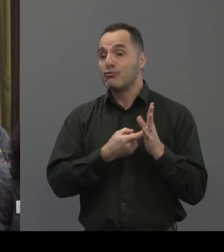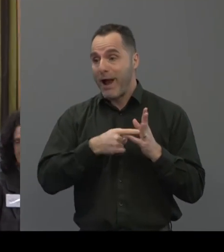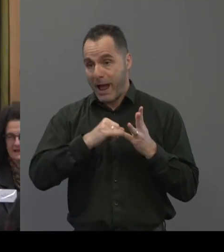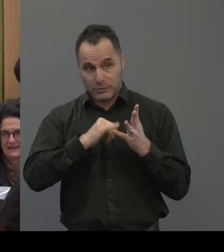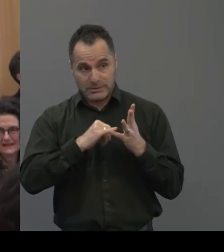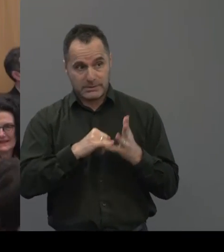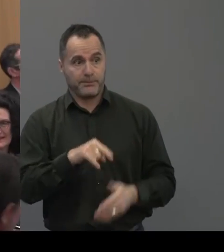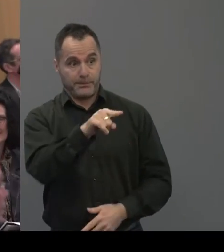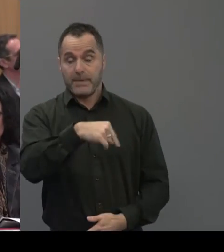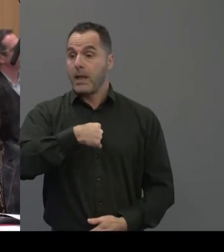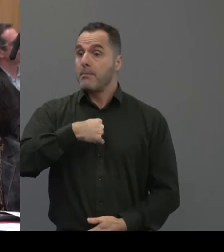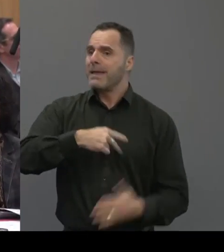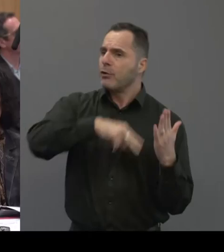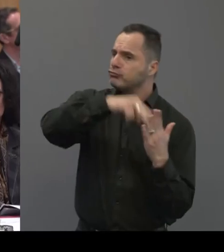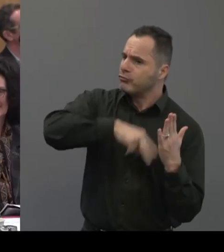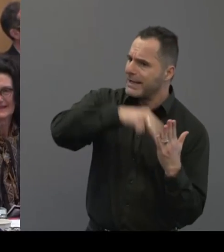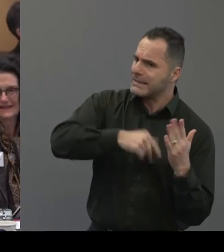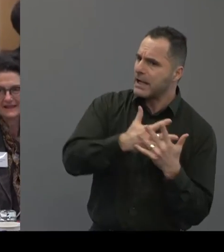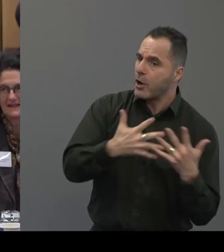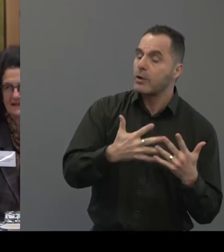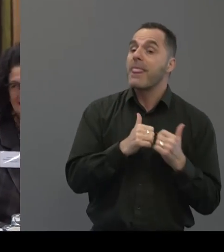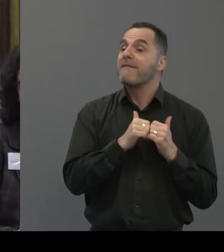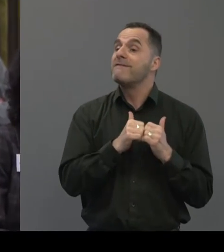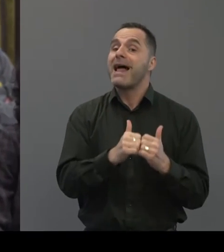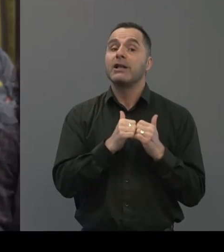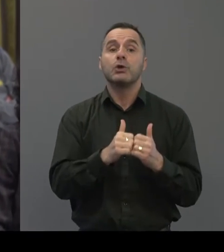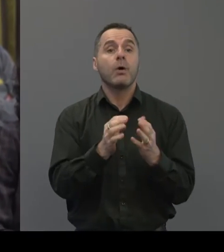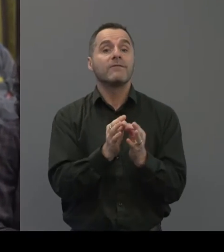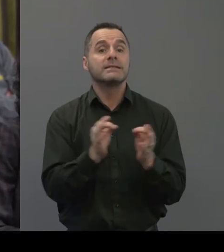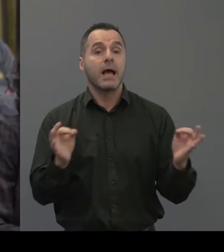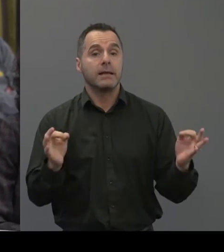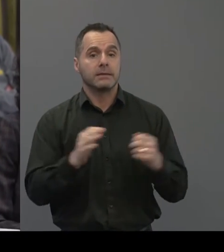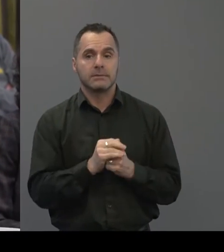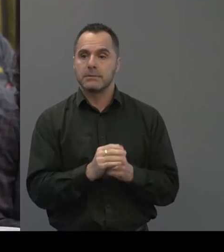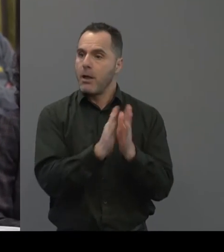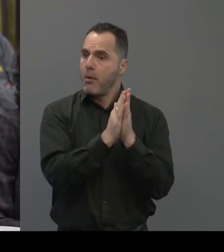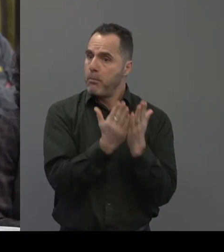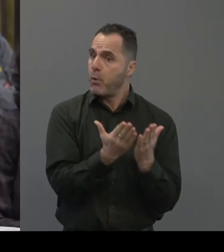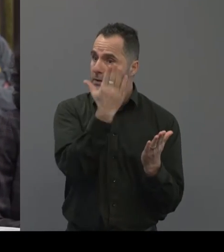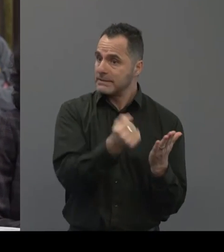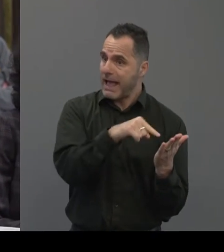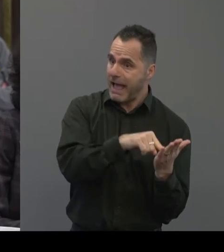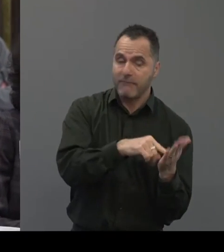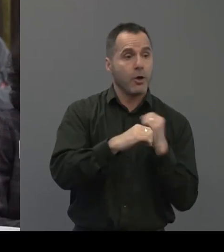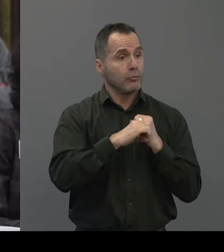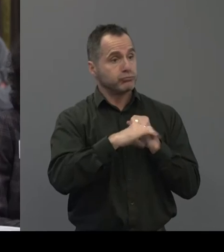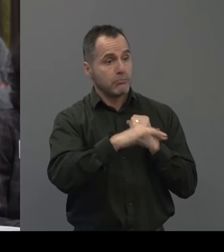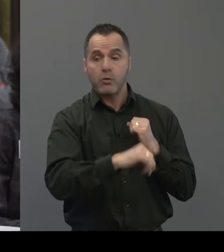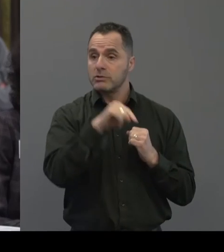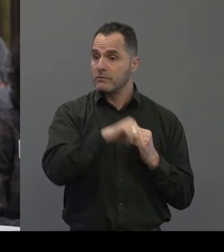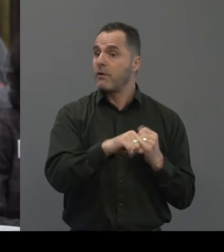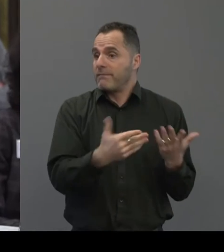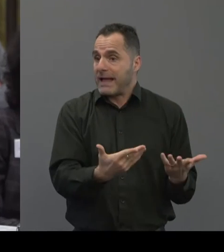I've been reading a lot about the value of silence. And there are books about it and promoters of it.